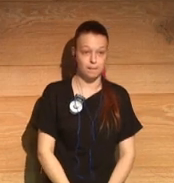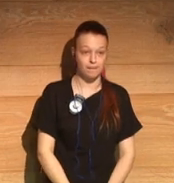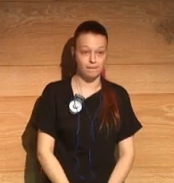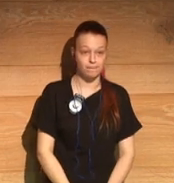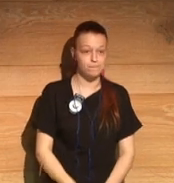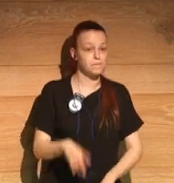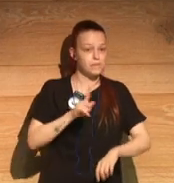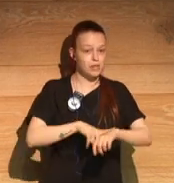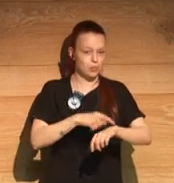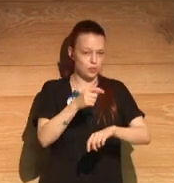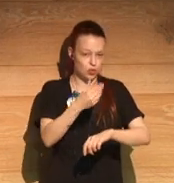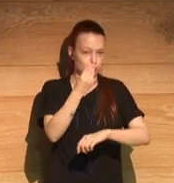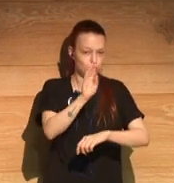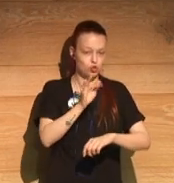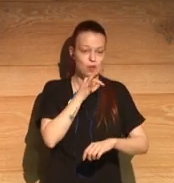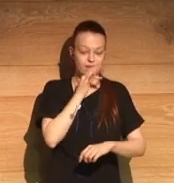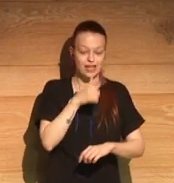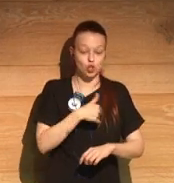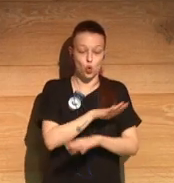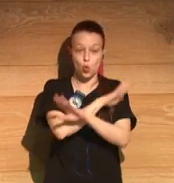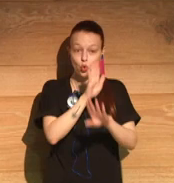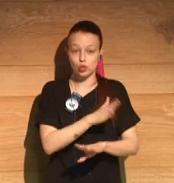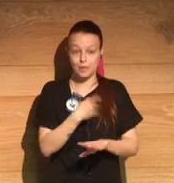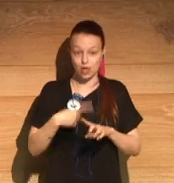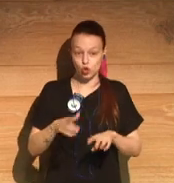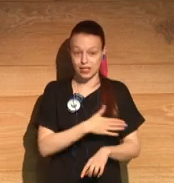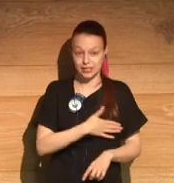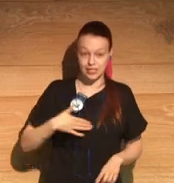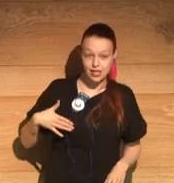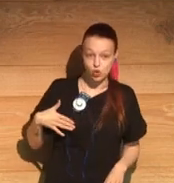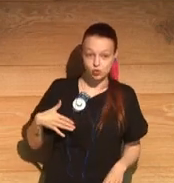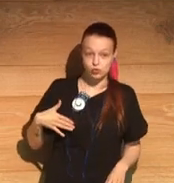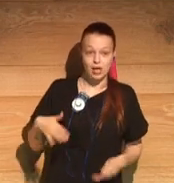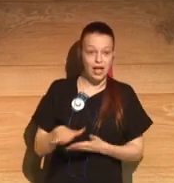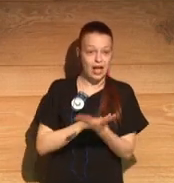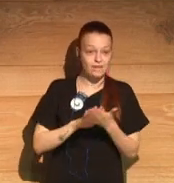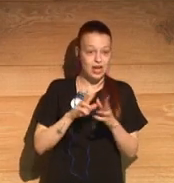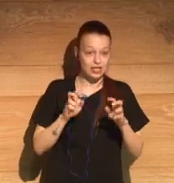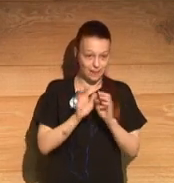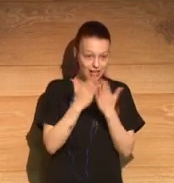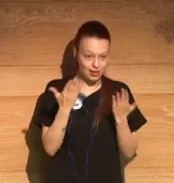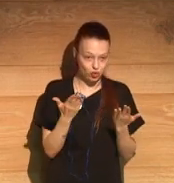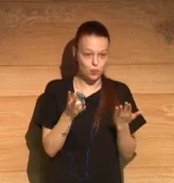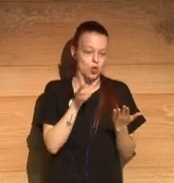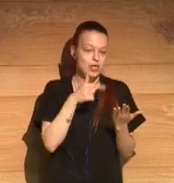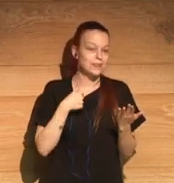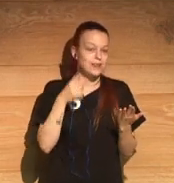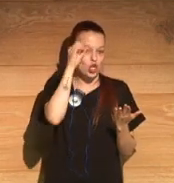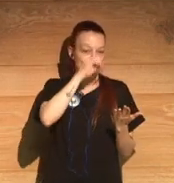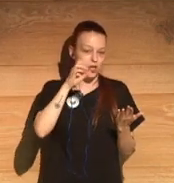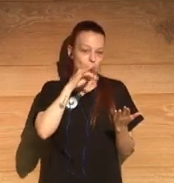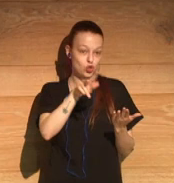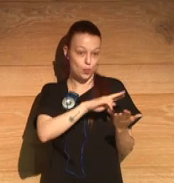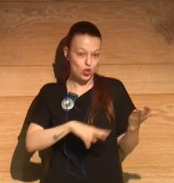One of the last things I'd like to talk about in this novel is